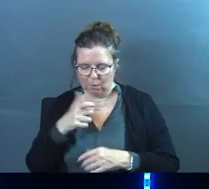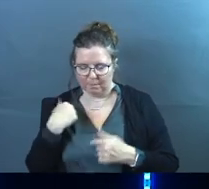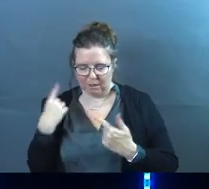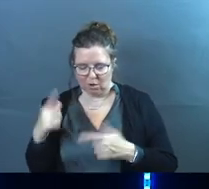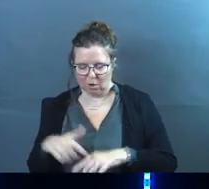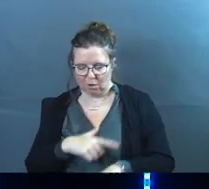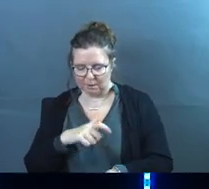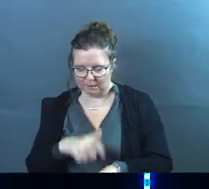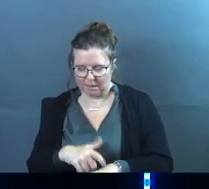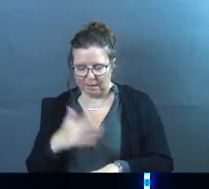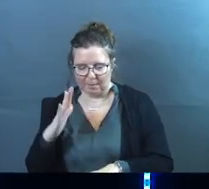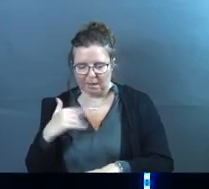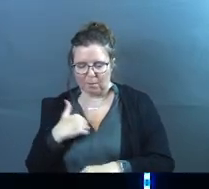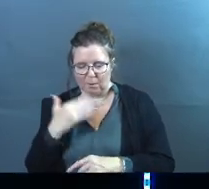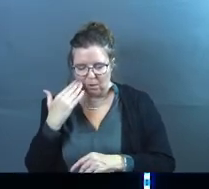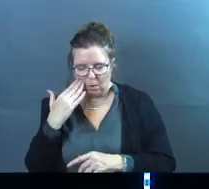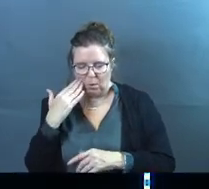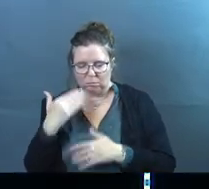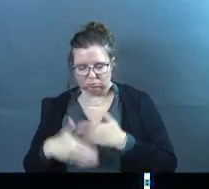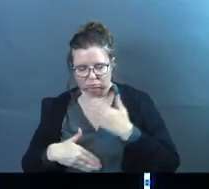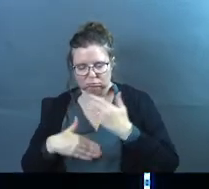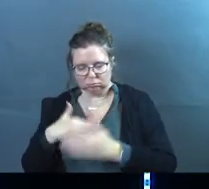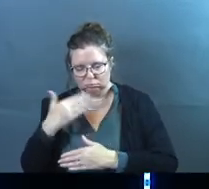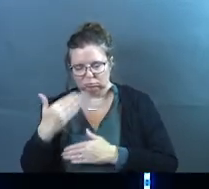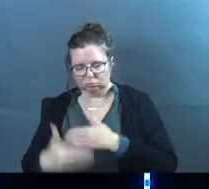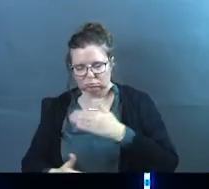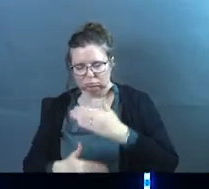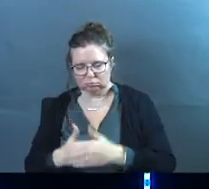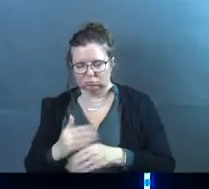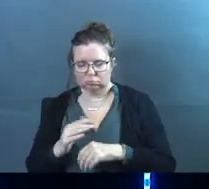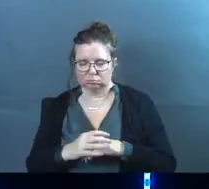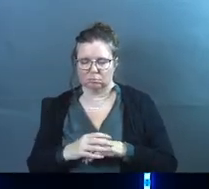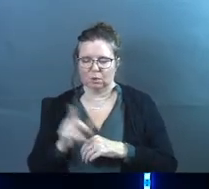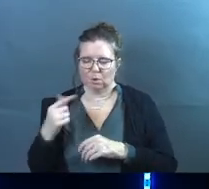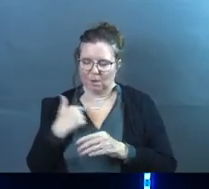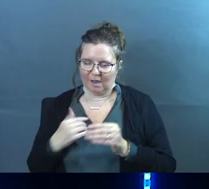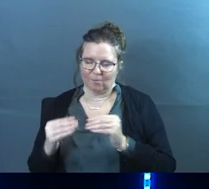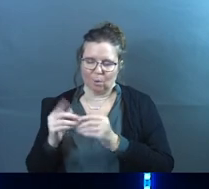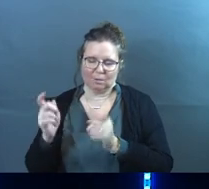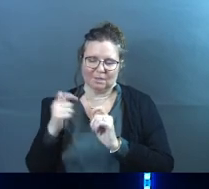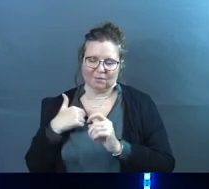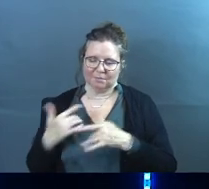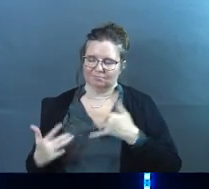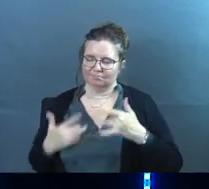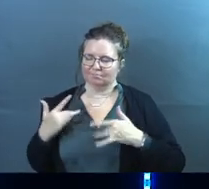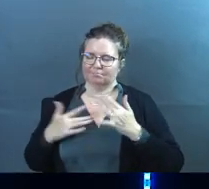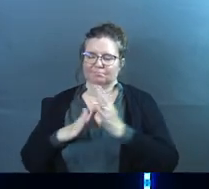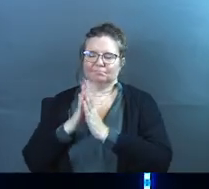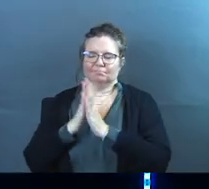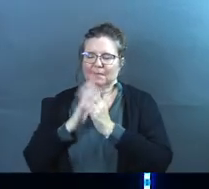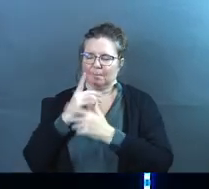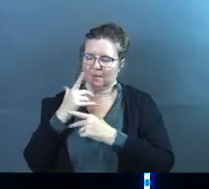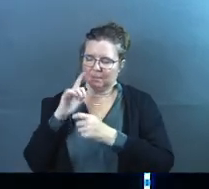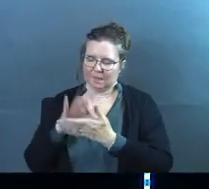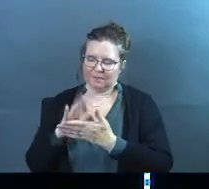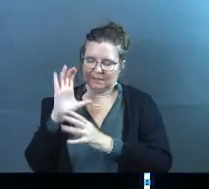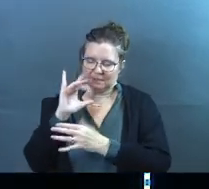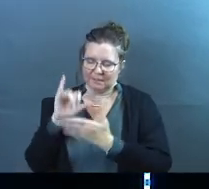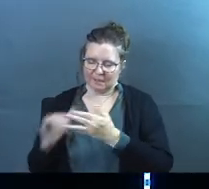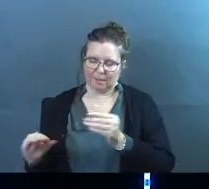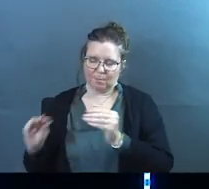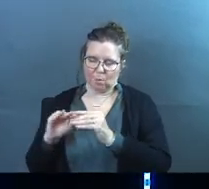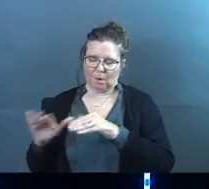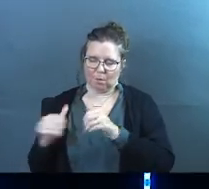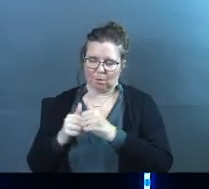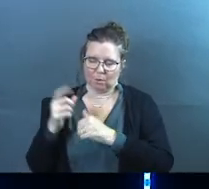us who have been here a long time, God, and we know the ropes, God, we've got it down. You have more. Help us to believe that and to seek that, to seek